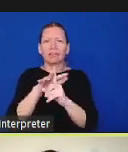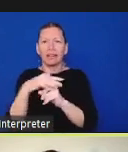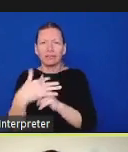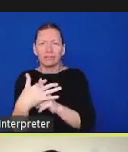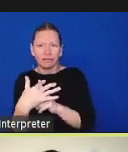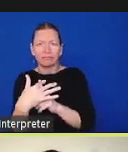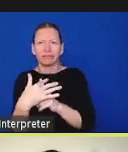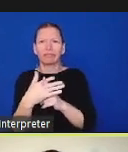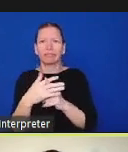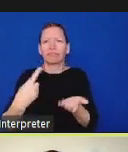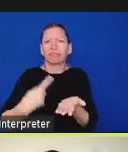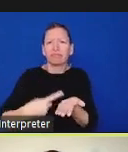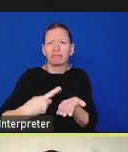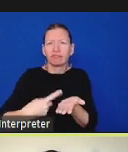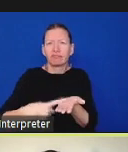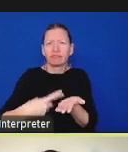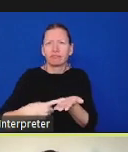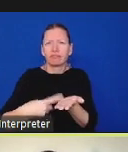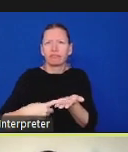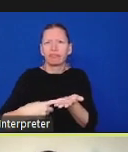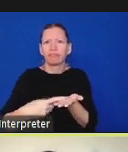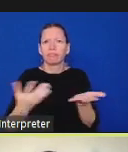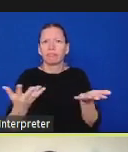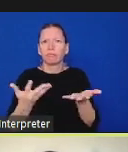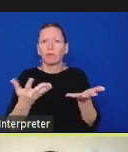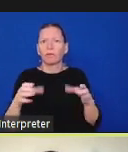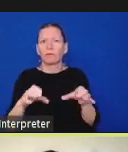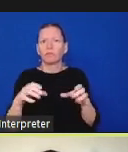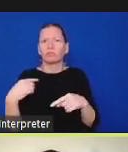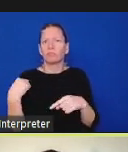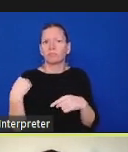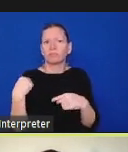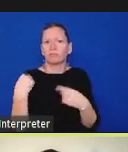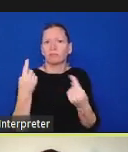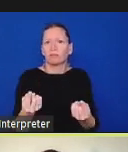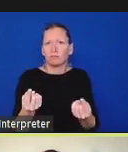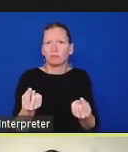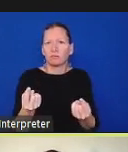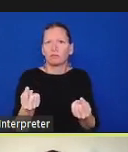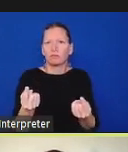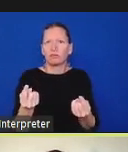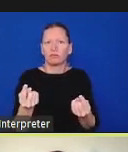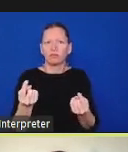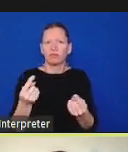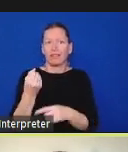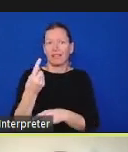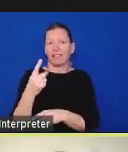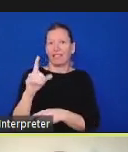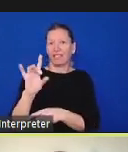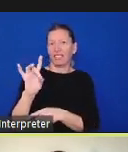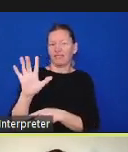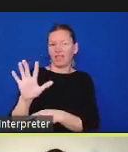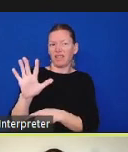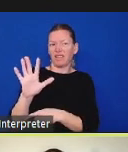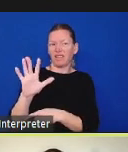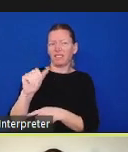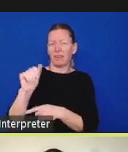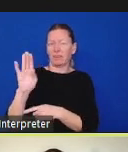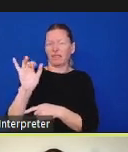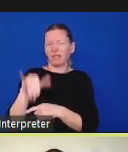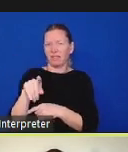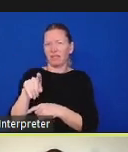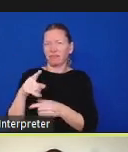1185 working group then a bit about ab 1185 assembly bill 1185